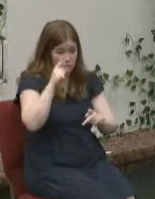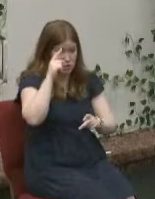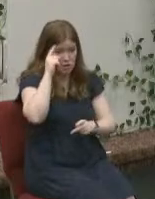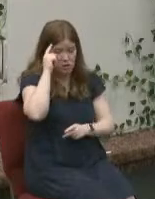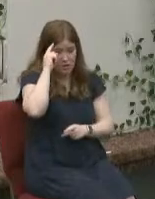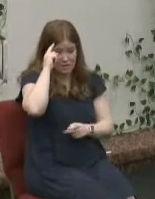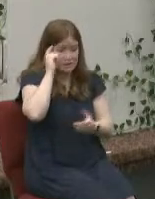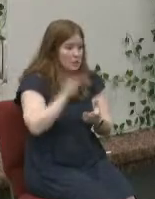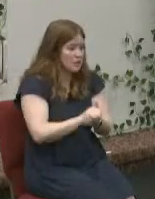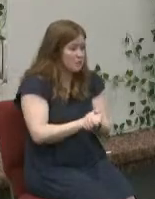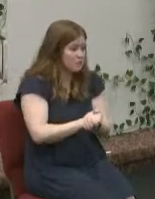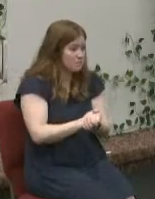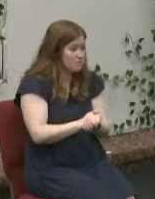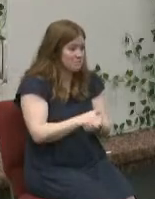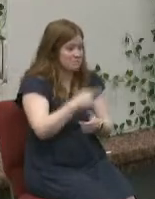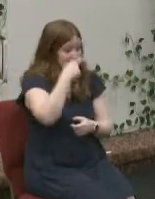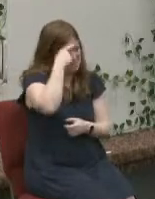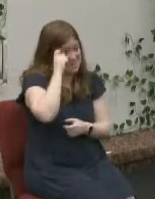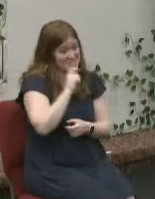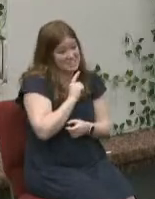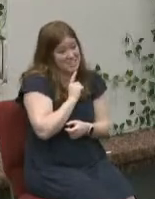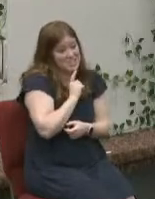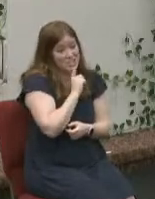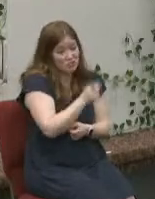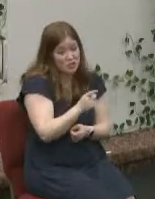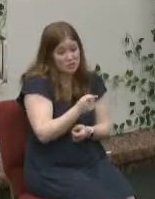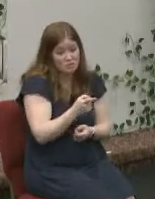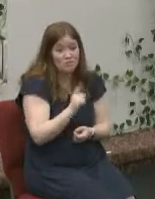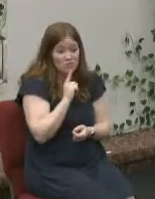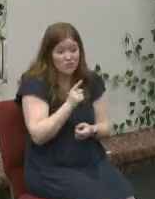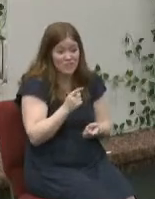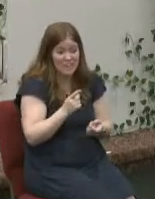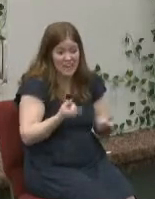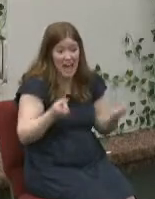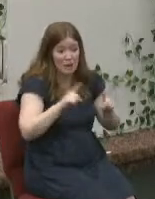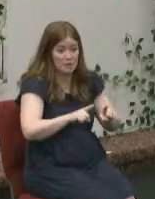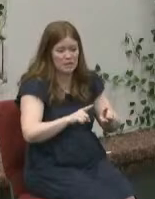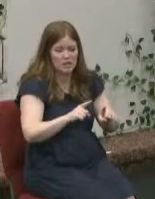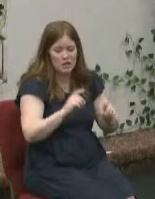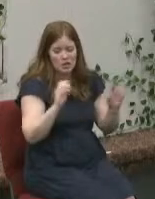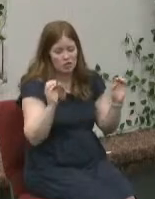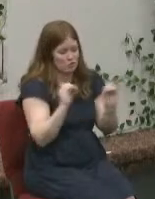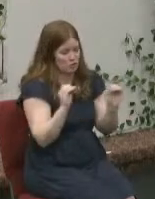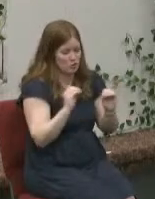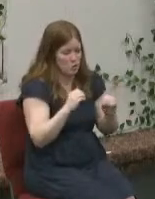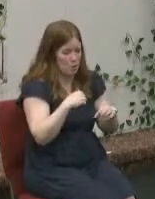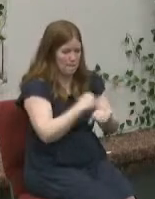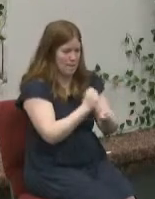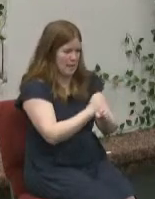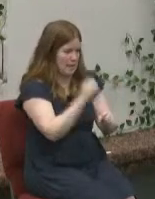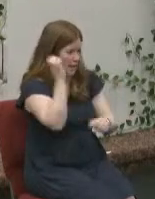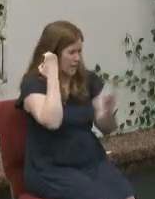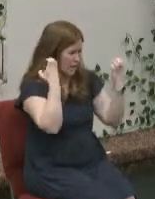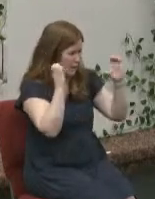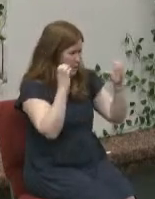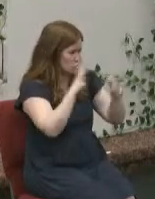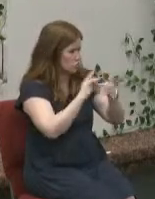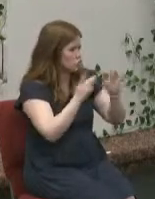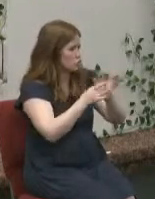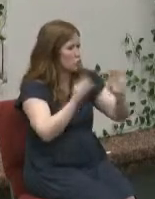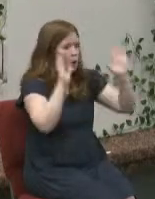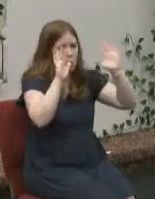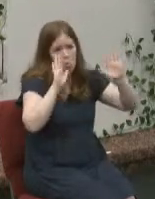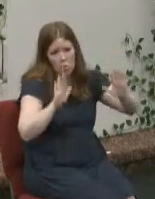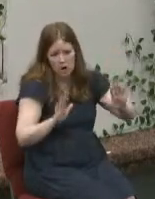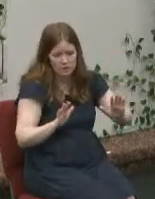why because it's true see there's no glamorizing of the easter story in fact matthew starts out